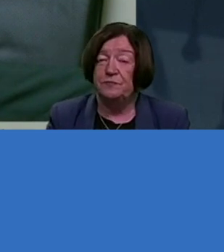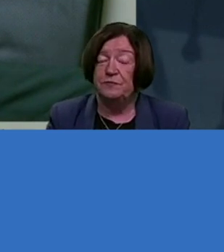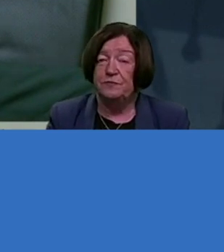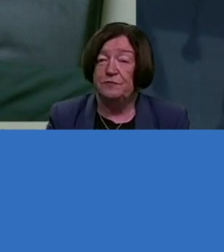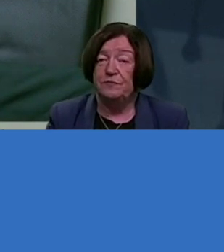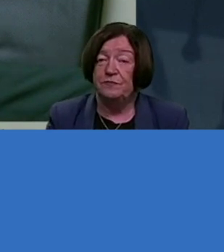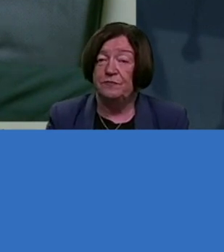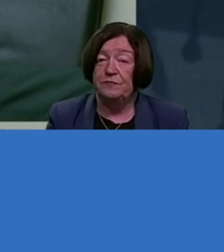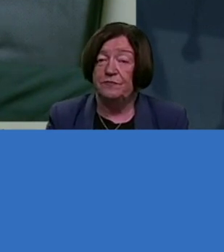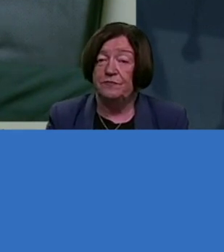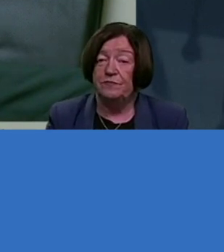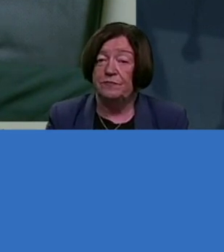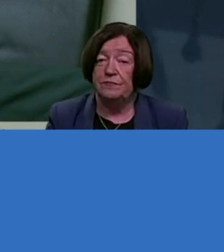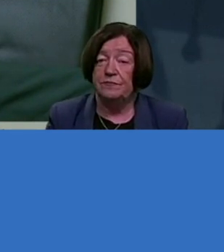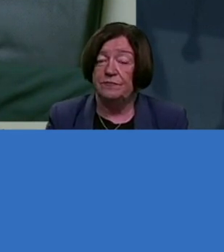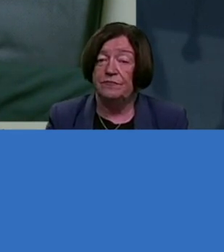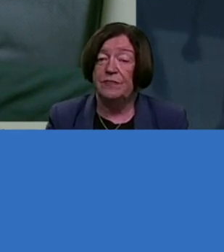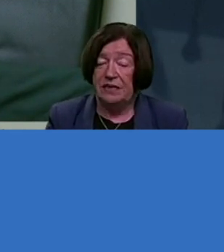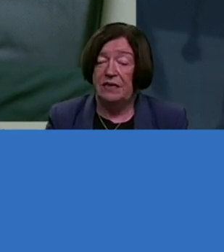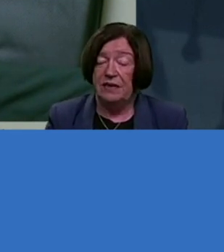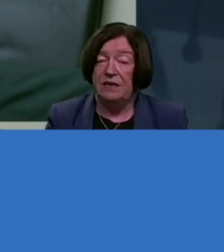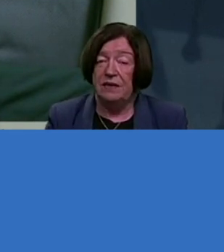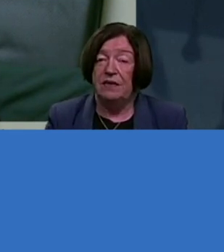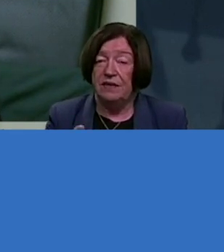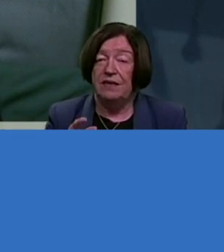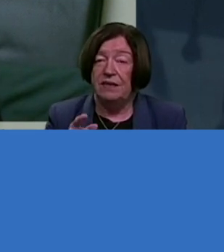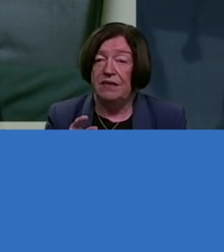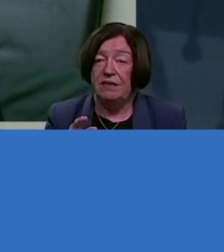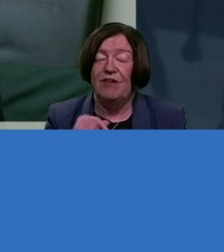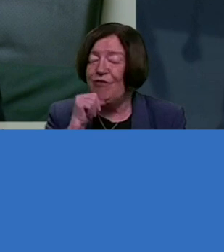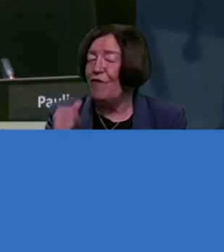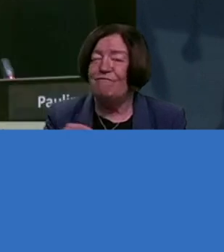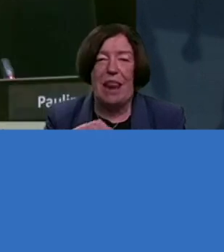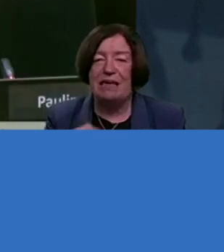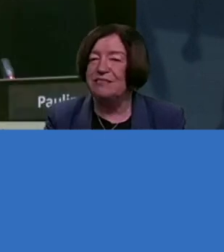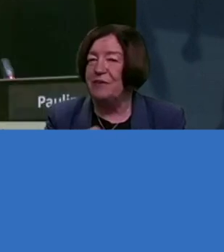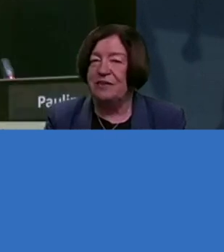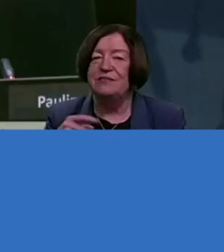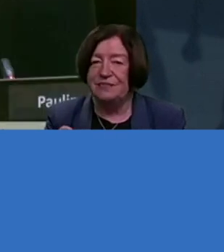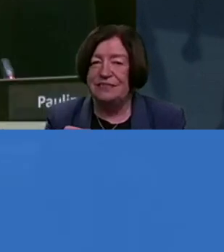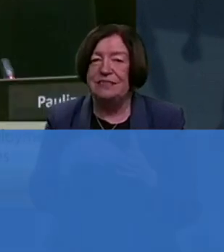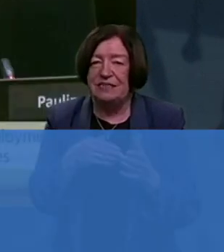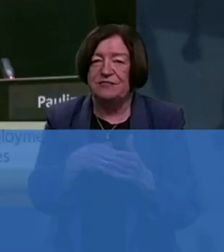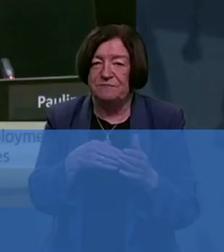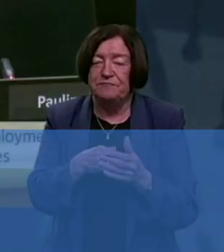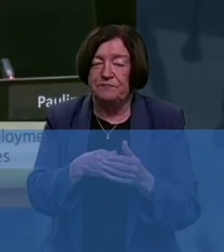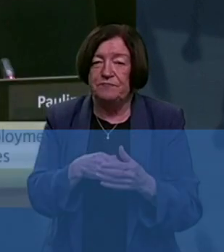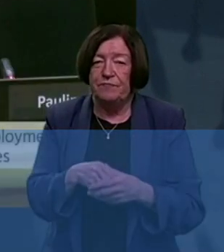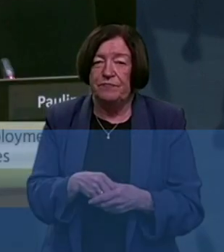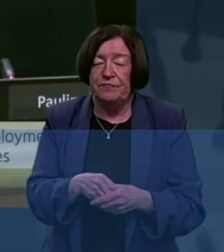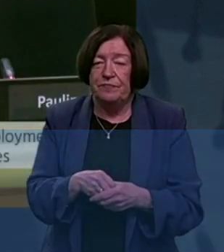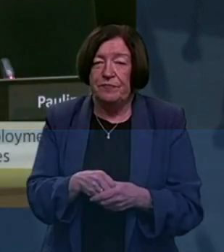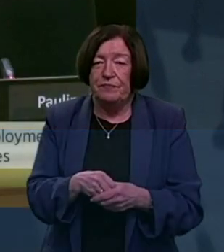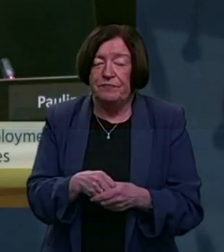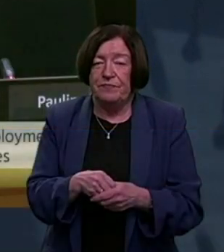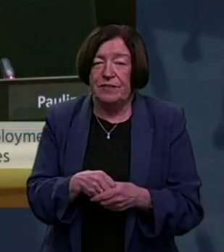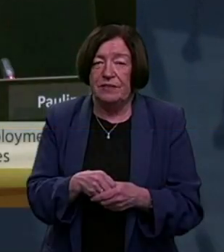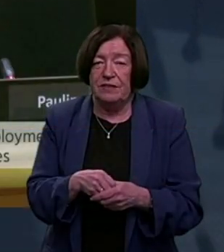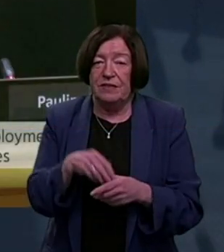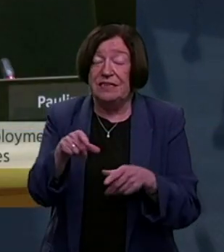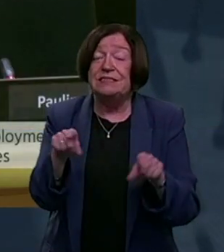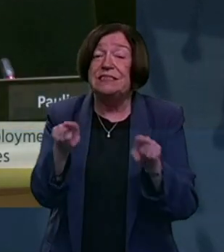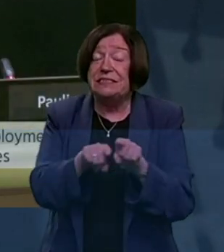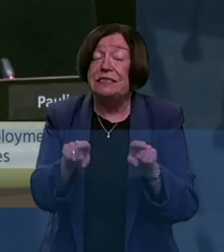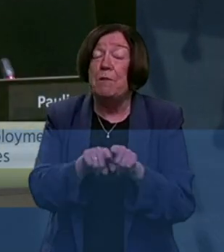Okay. Yeah. So there's lack of flexibility about the grants. Yeah. I think it's a